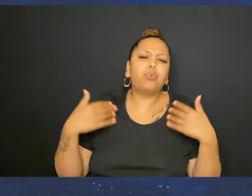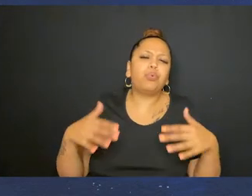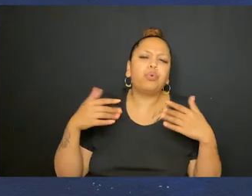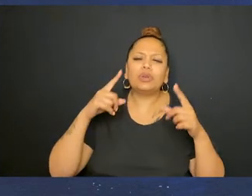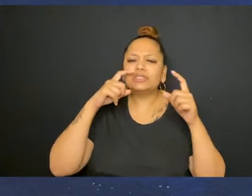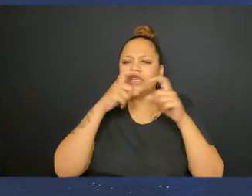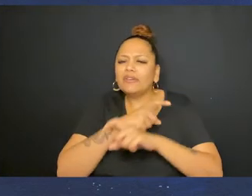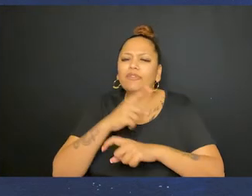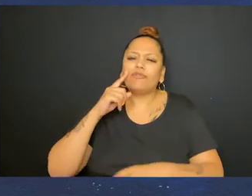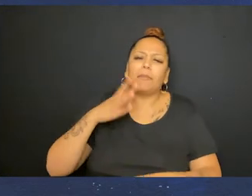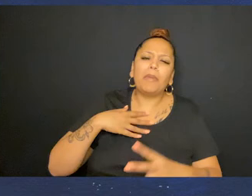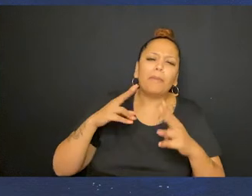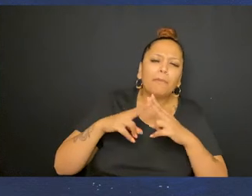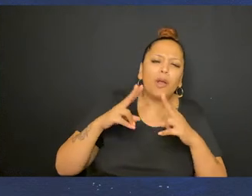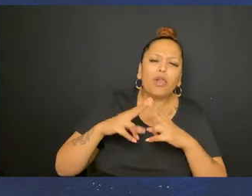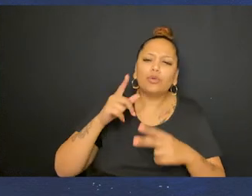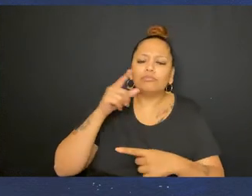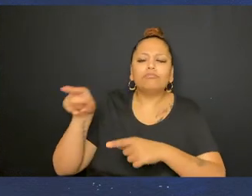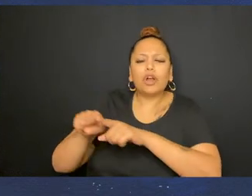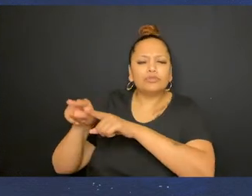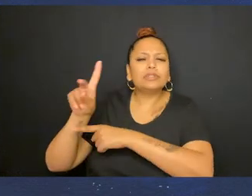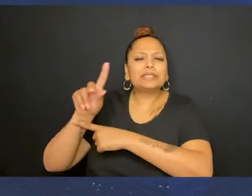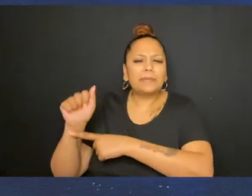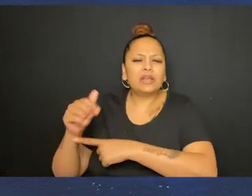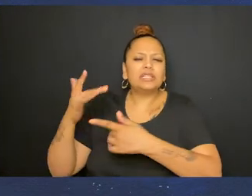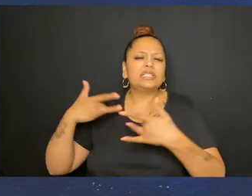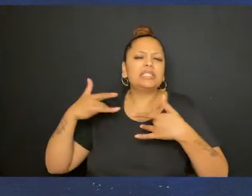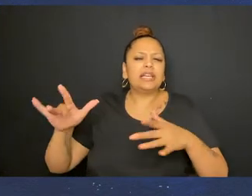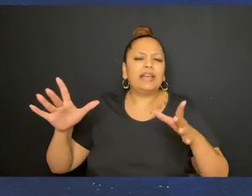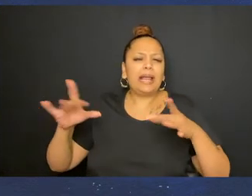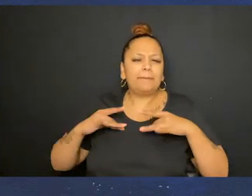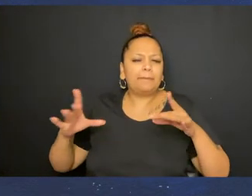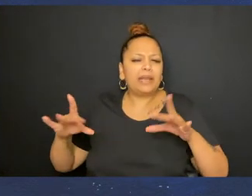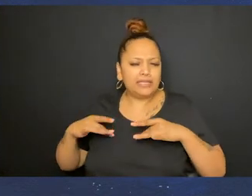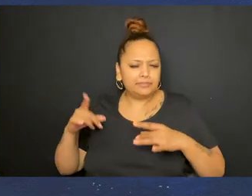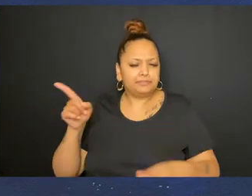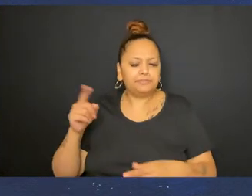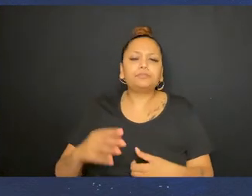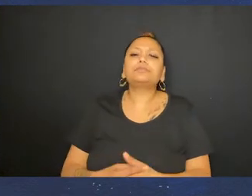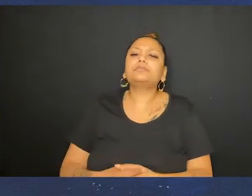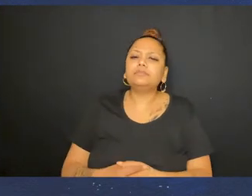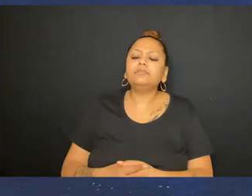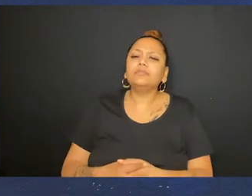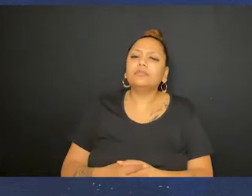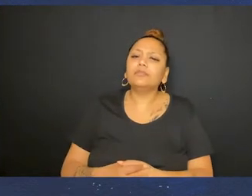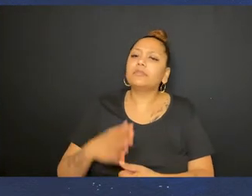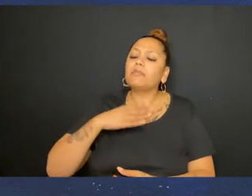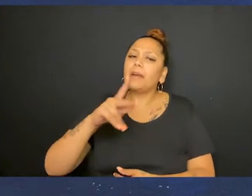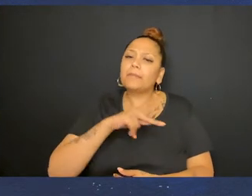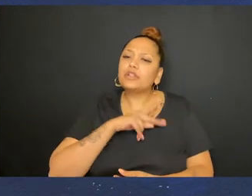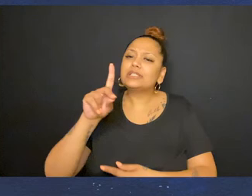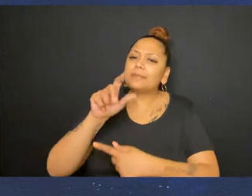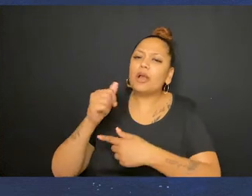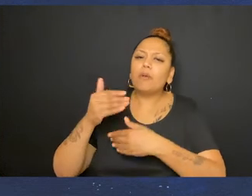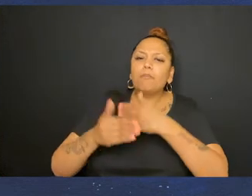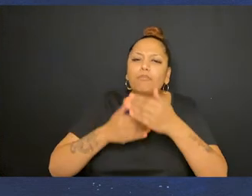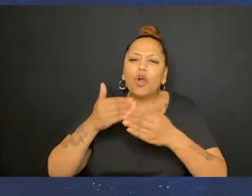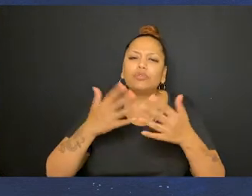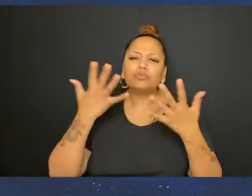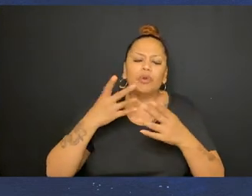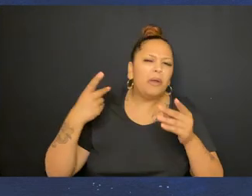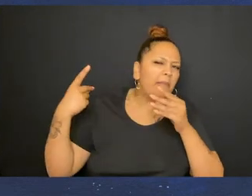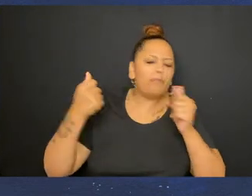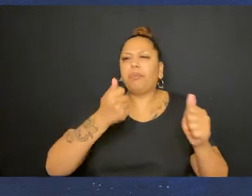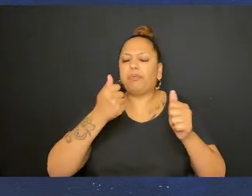incredibly difficult for me and for my partner, who is also disabled and immunocompromised. My personal disability